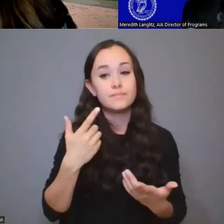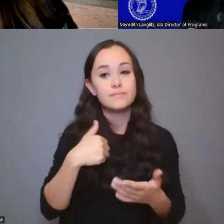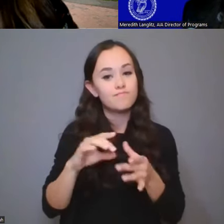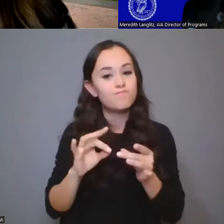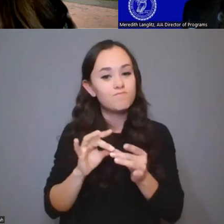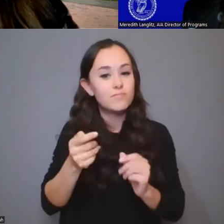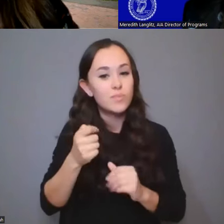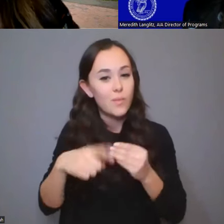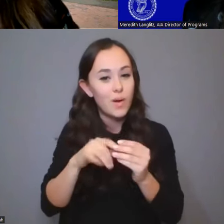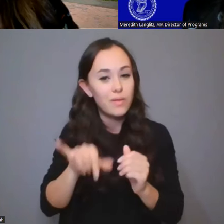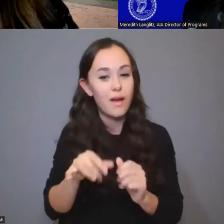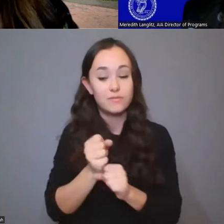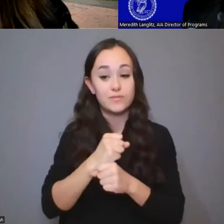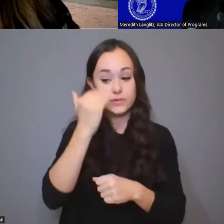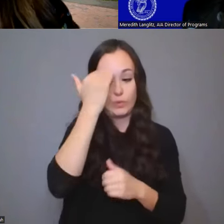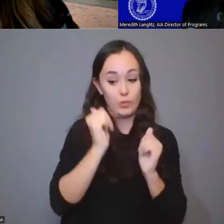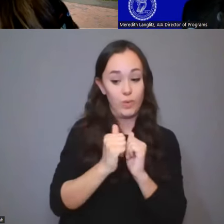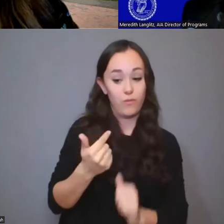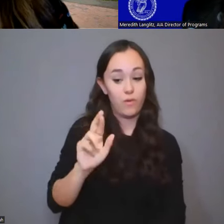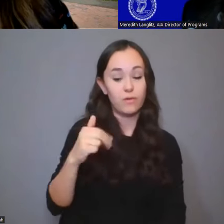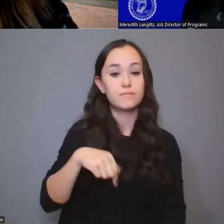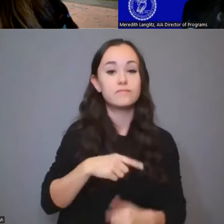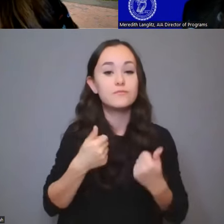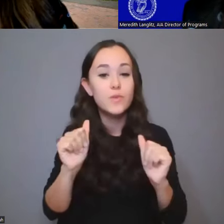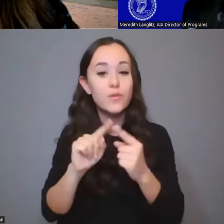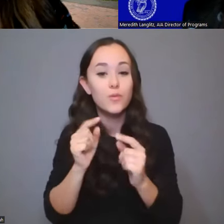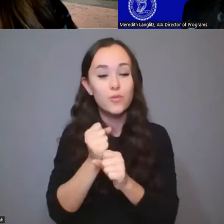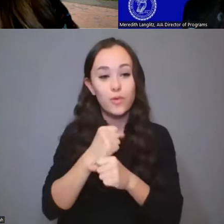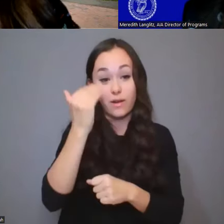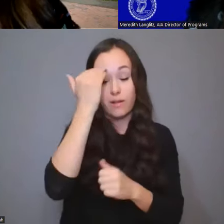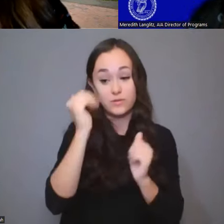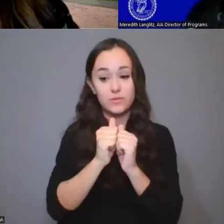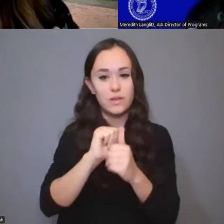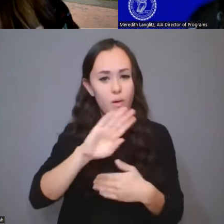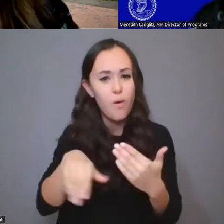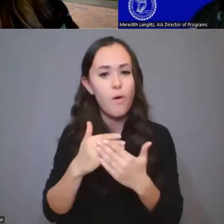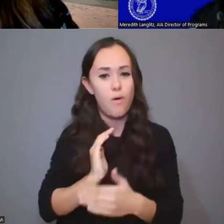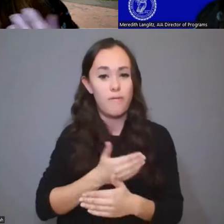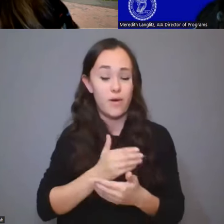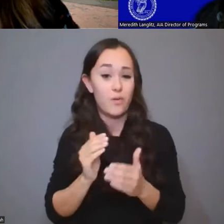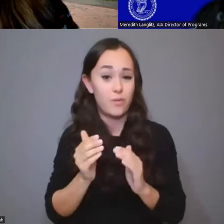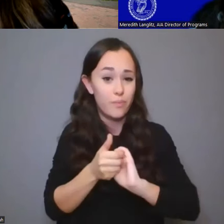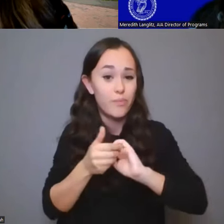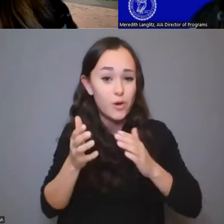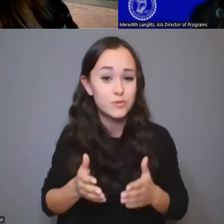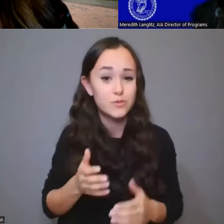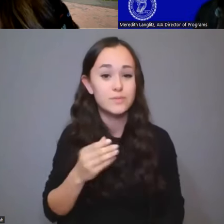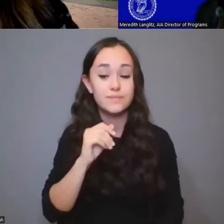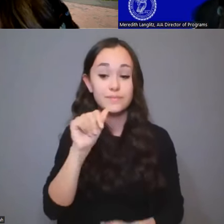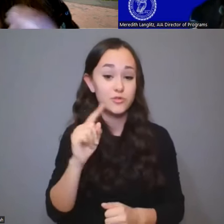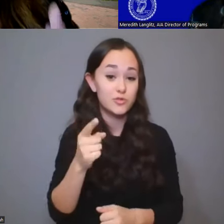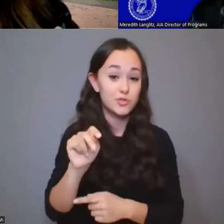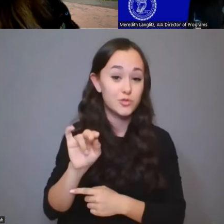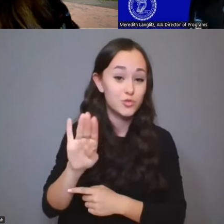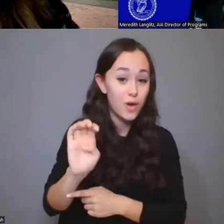coming to create knowledge with Grand Ronde, we're trying to create knowledge with all of our partners. And so it's not just a tribally-led